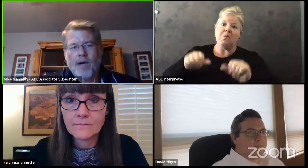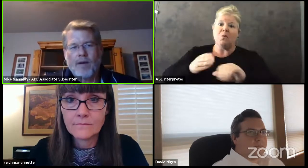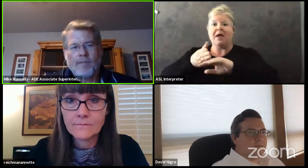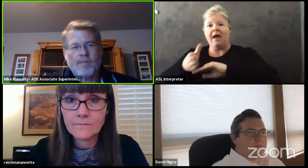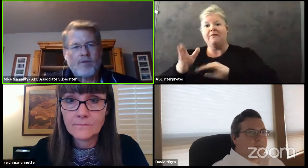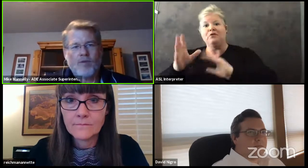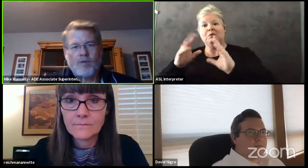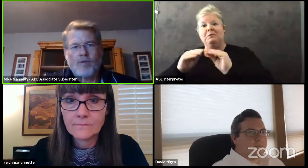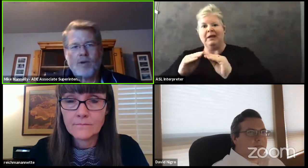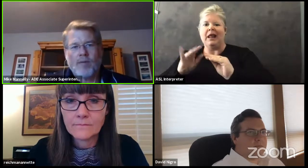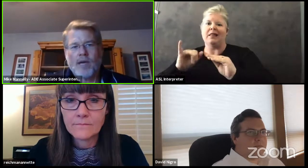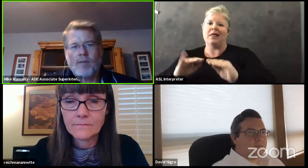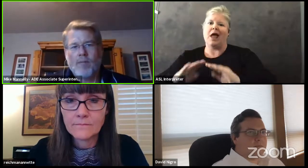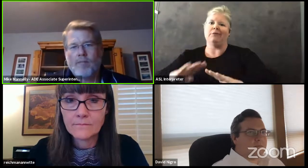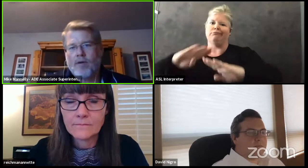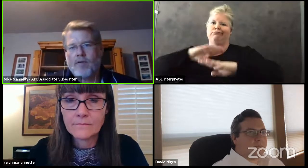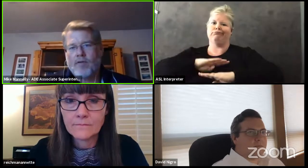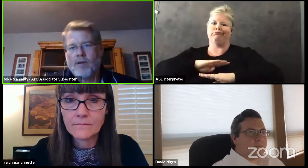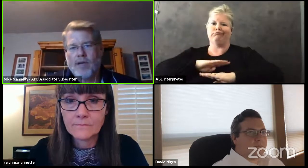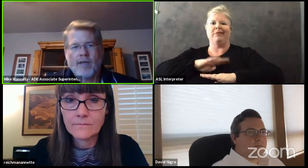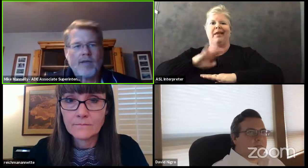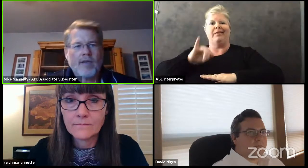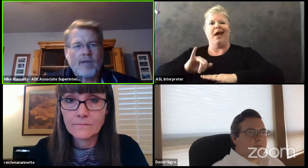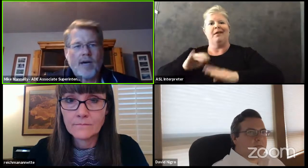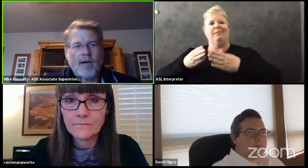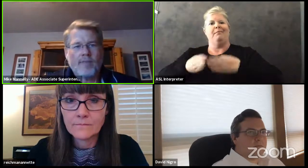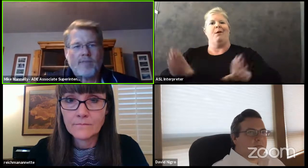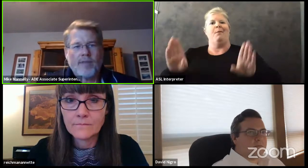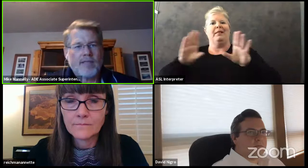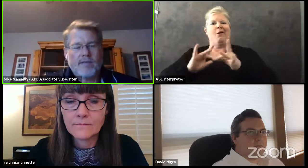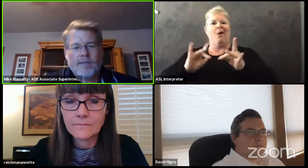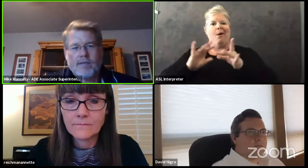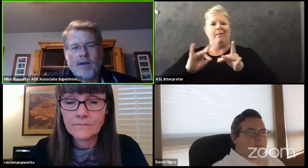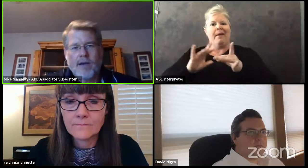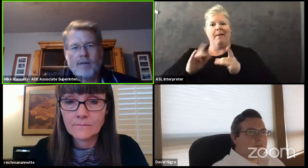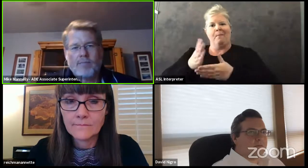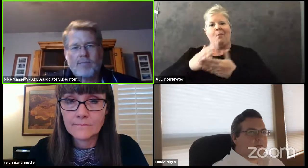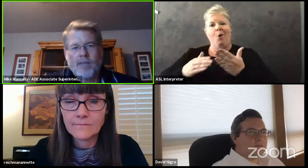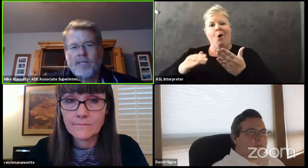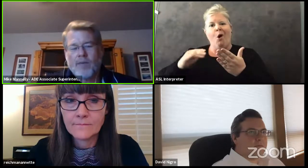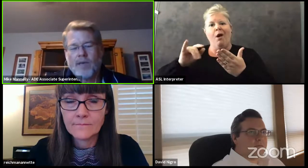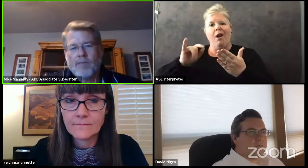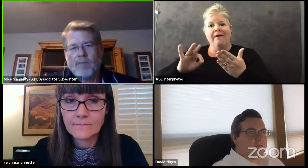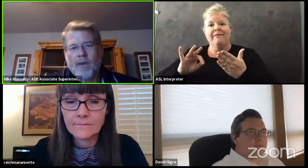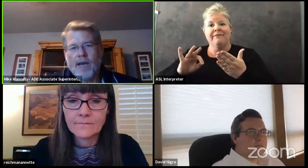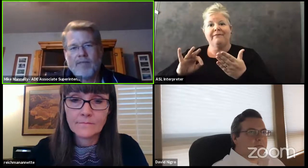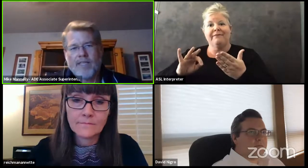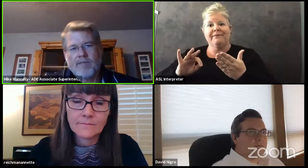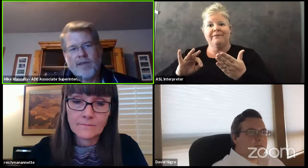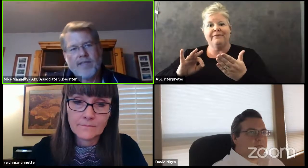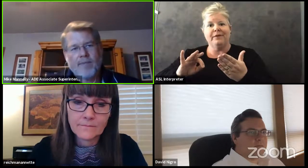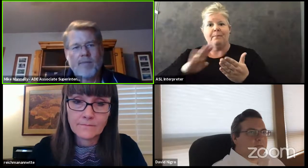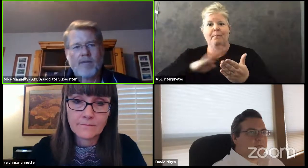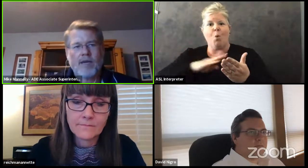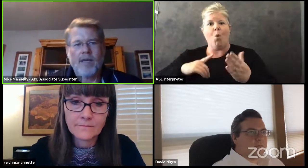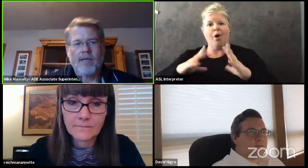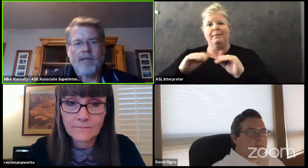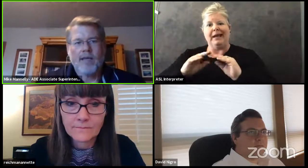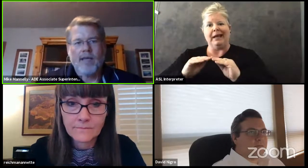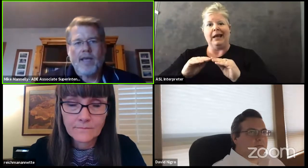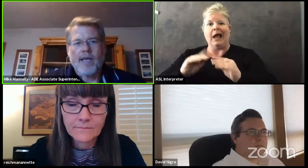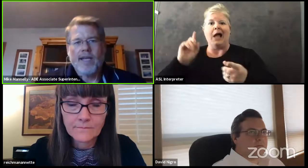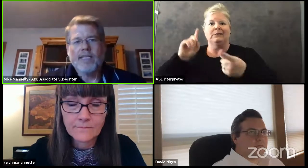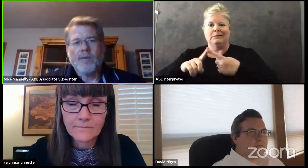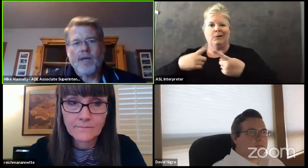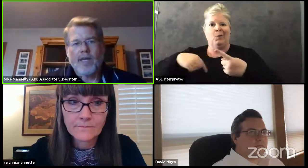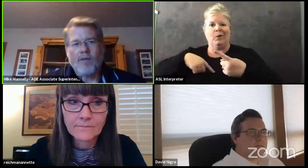the uh short-term public comment part during um these uh intel we can meet back face to face that might be an